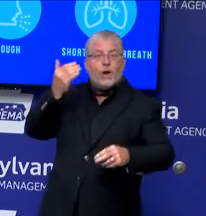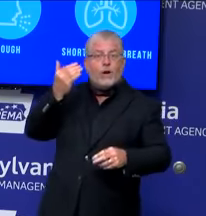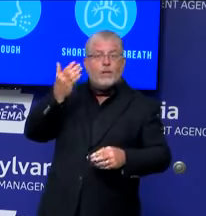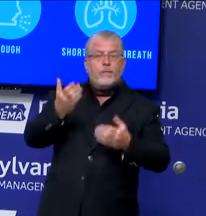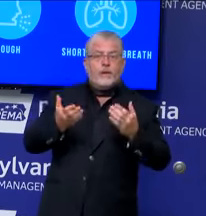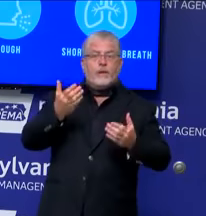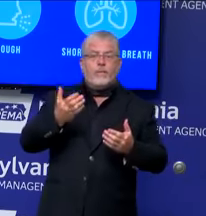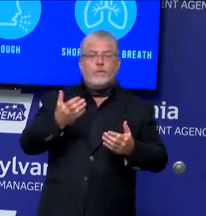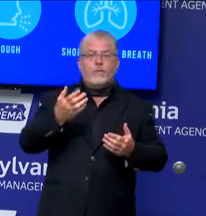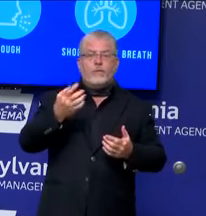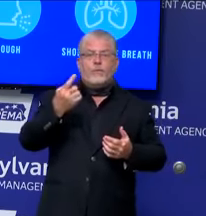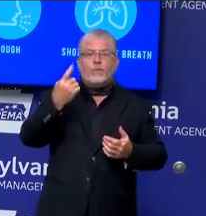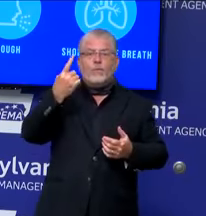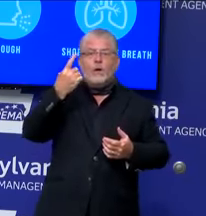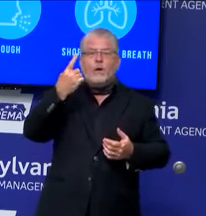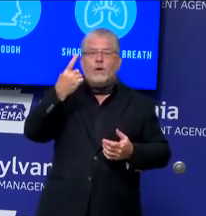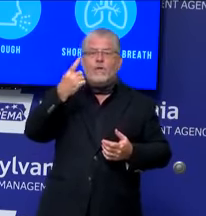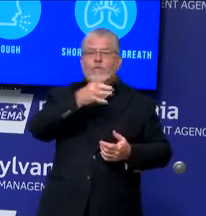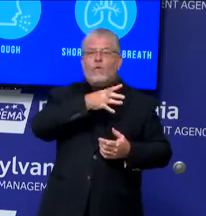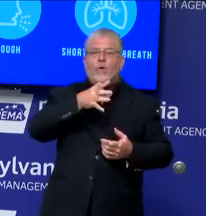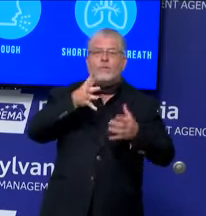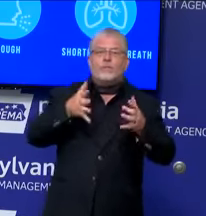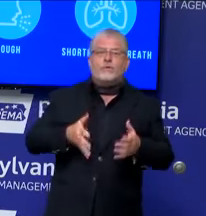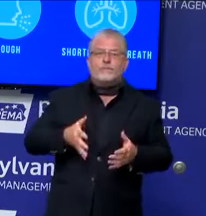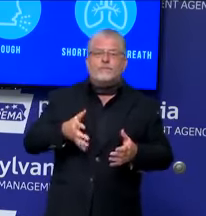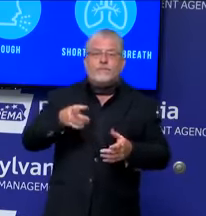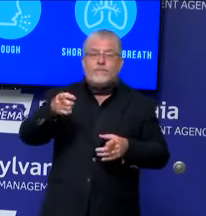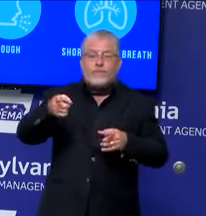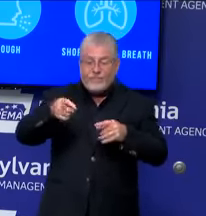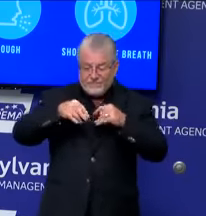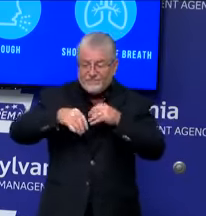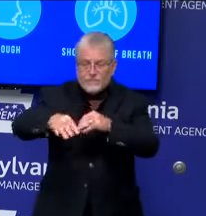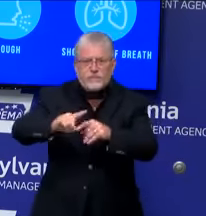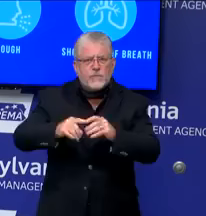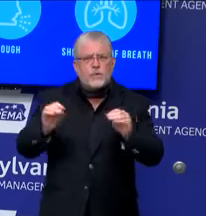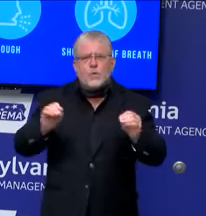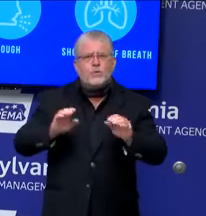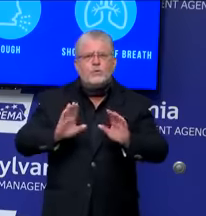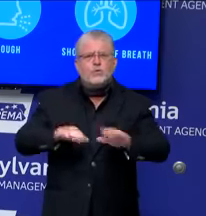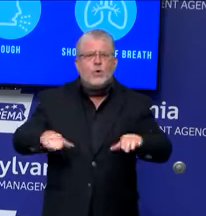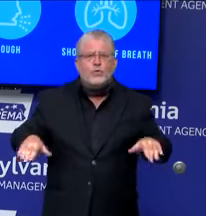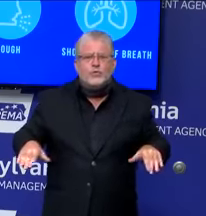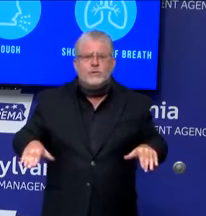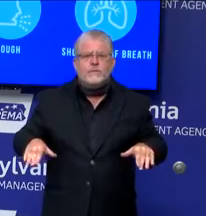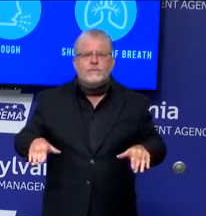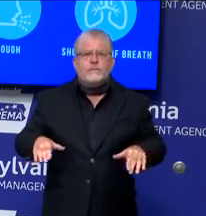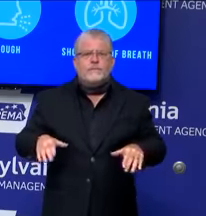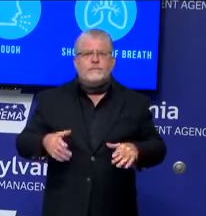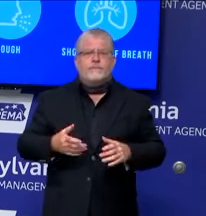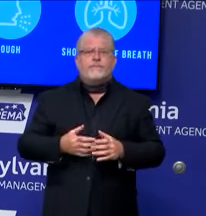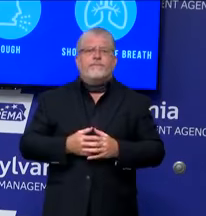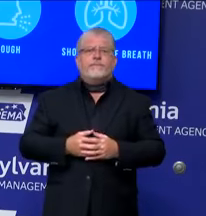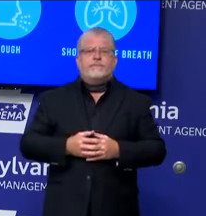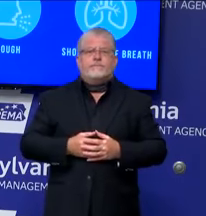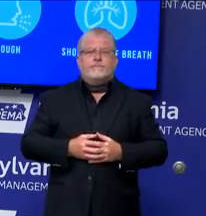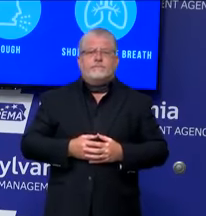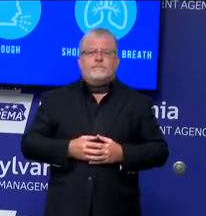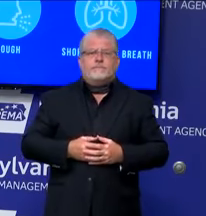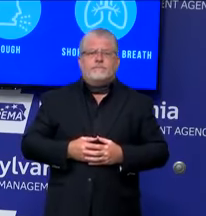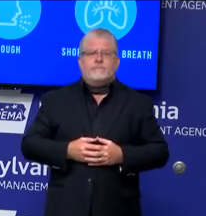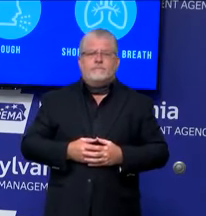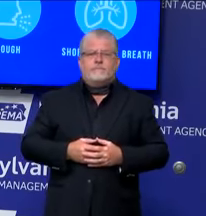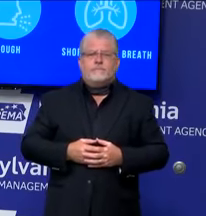no children there. That probably doesn't need to influence whether schools are open, but it certainly will increase the case counts, and it will increase the percent positivity.